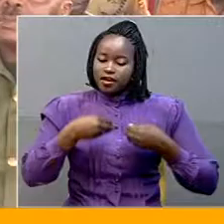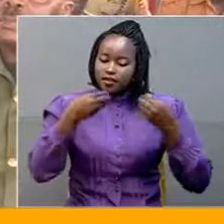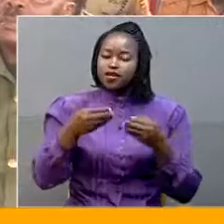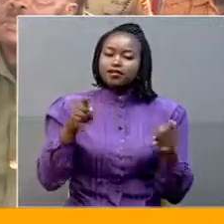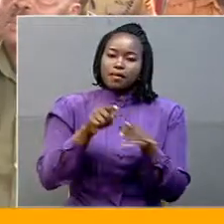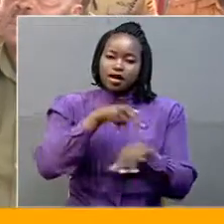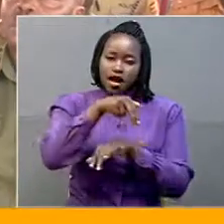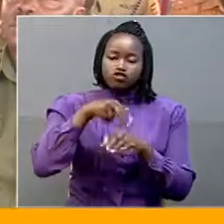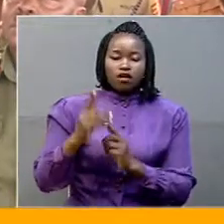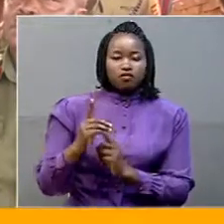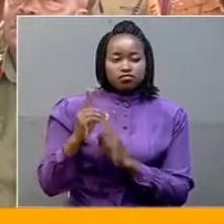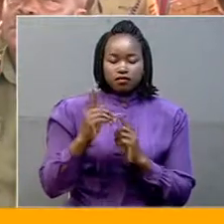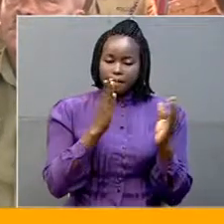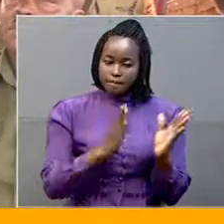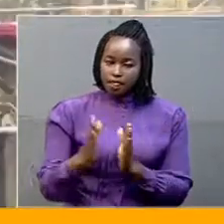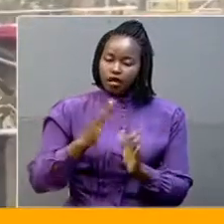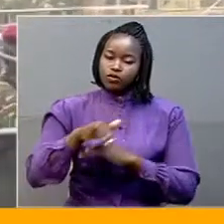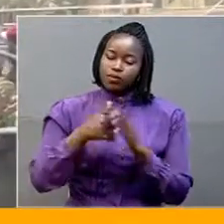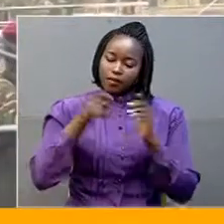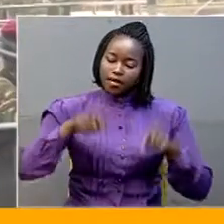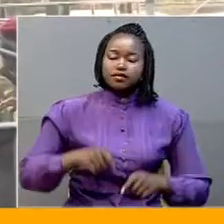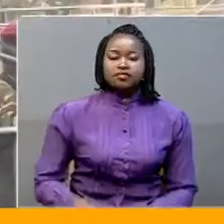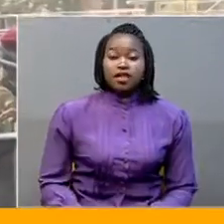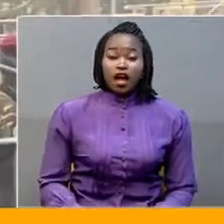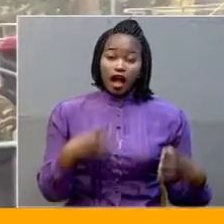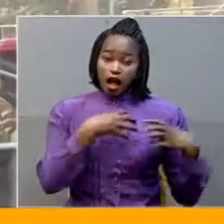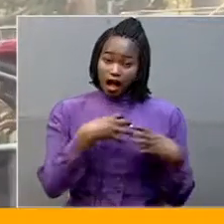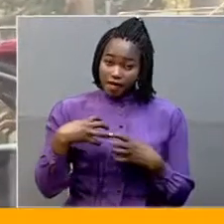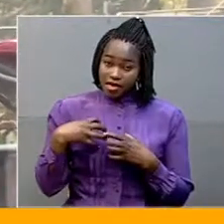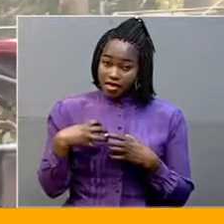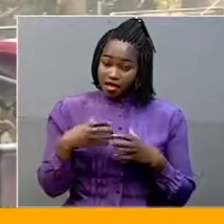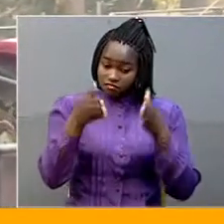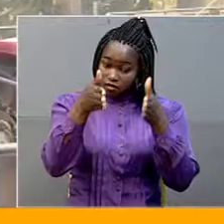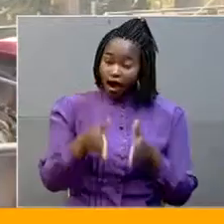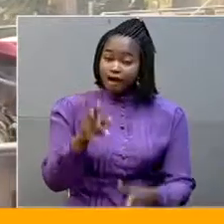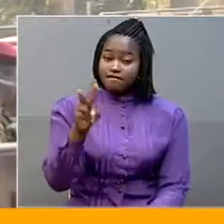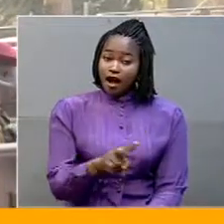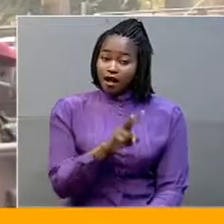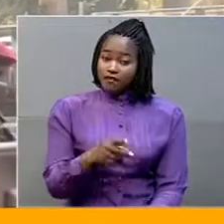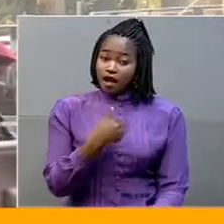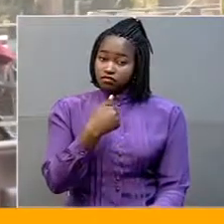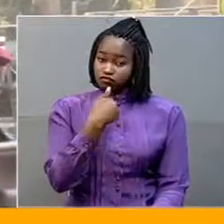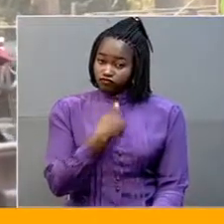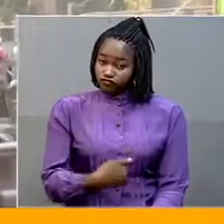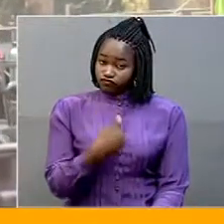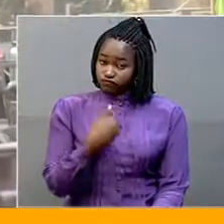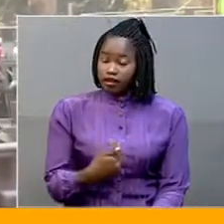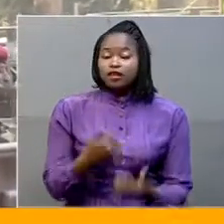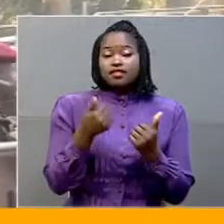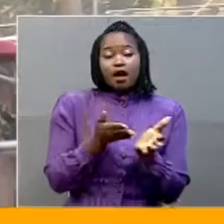plan i mean is like a sergeant the sergeant uses a knife